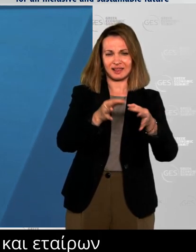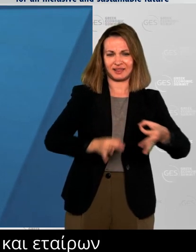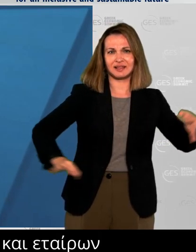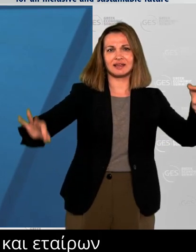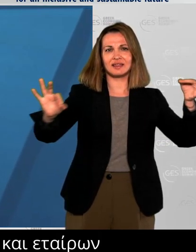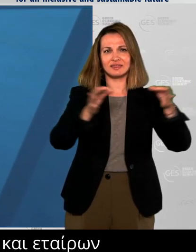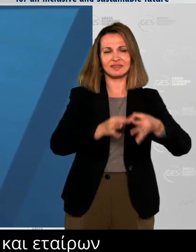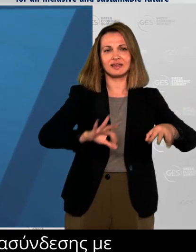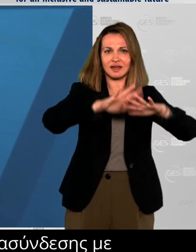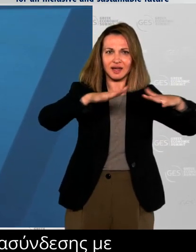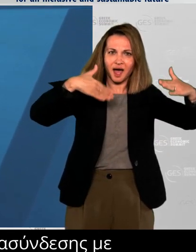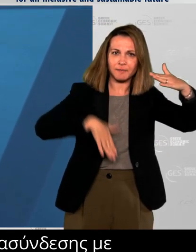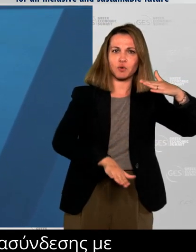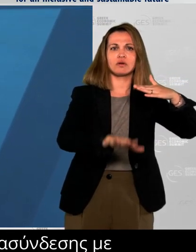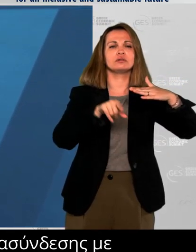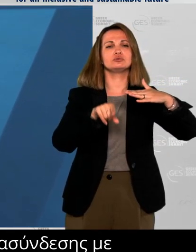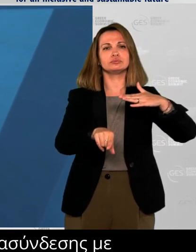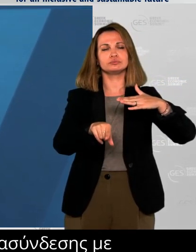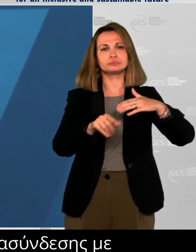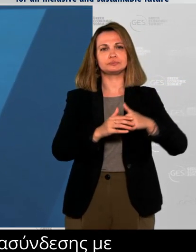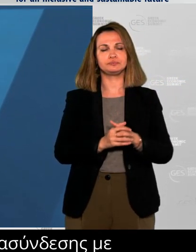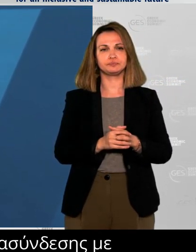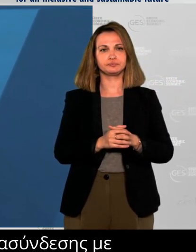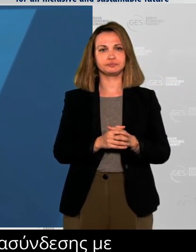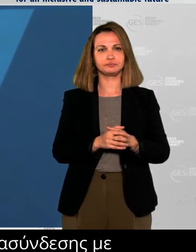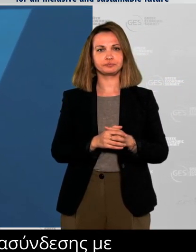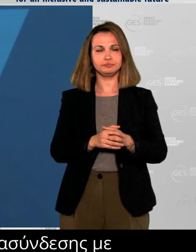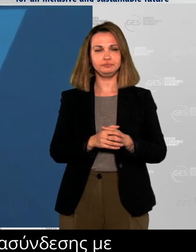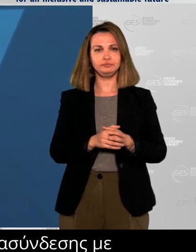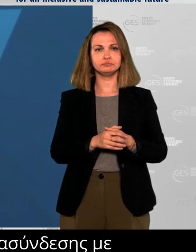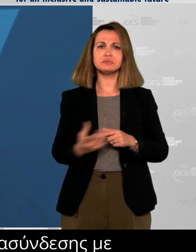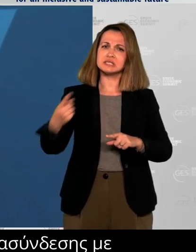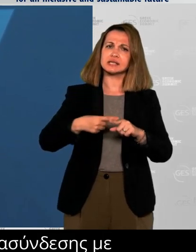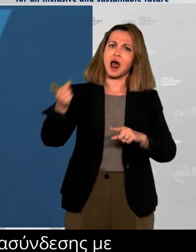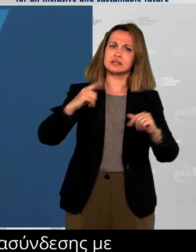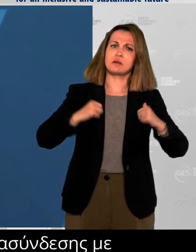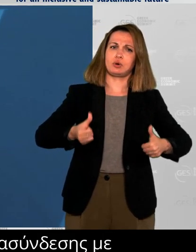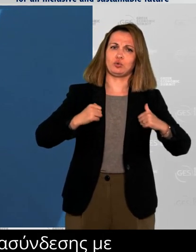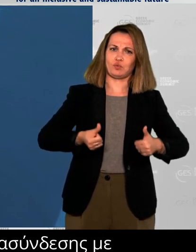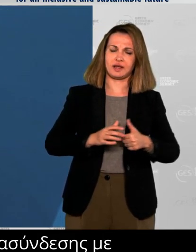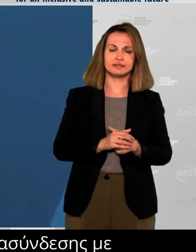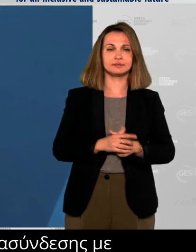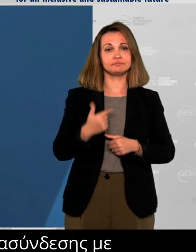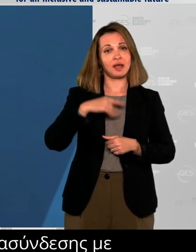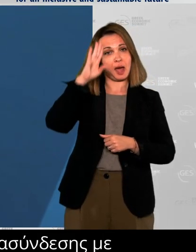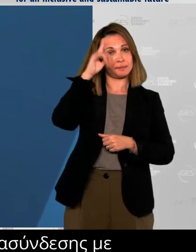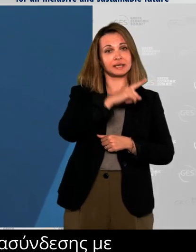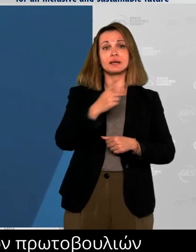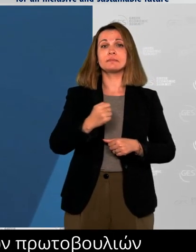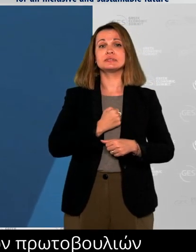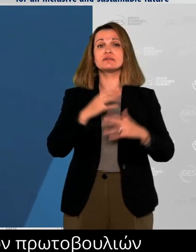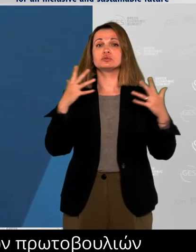on participating in. The United States believes that a secure, prosperous, and resilient Three Seas region